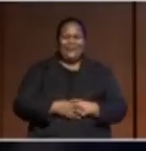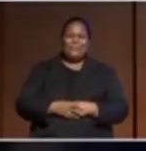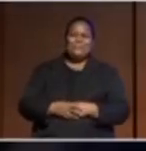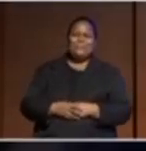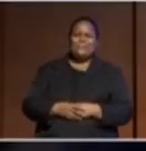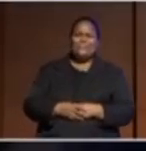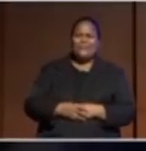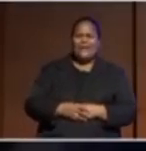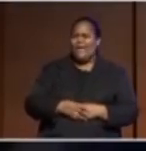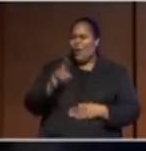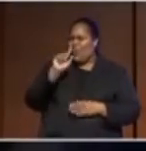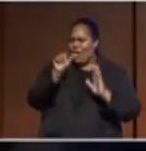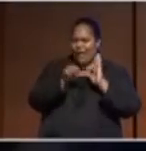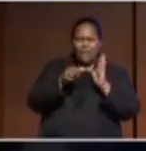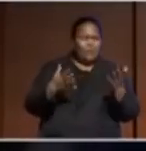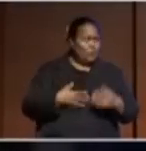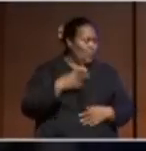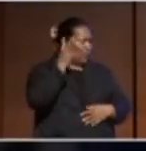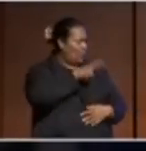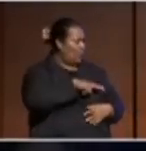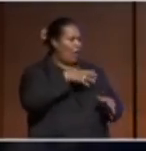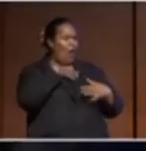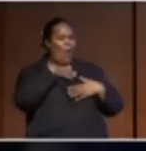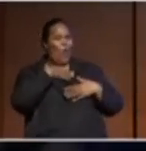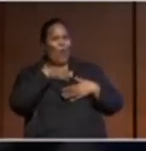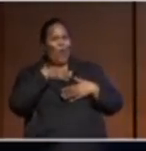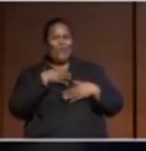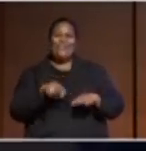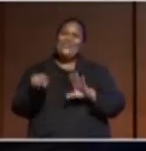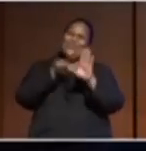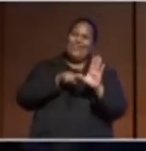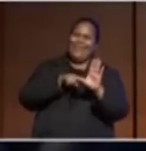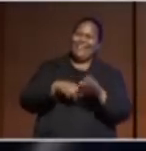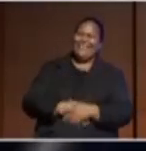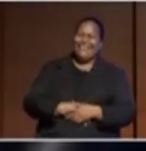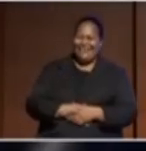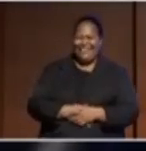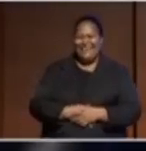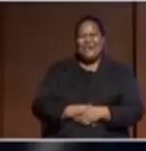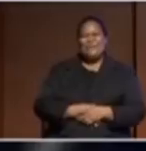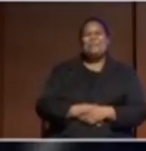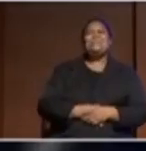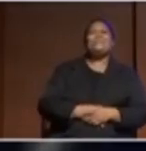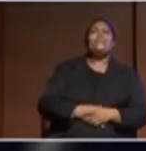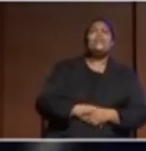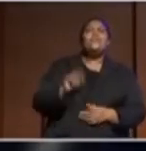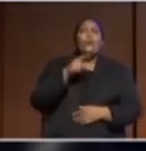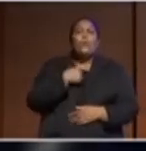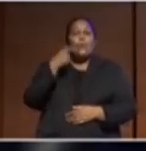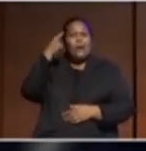not that far off in age, but my goodness, you look two decades younger than me. So, what do I think